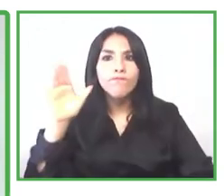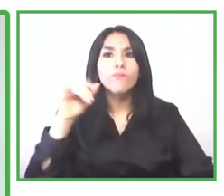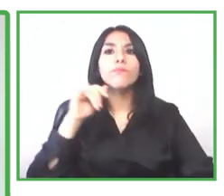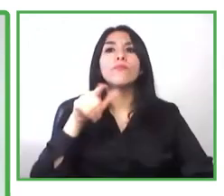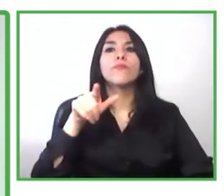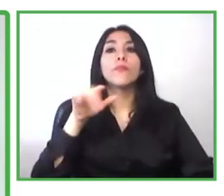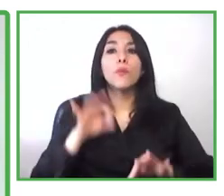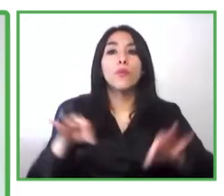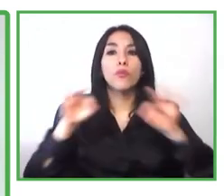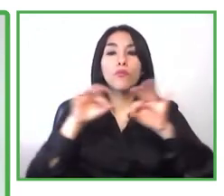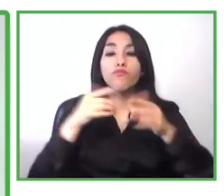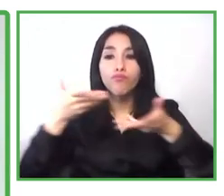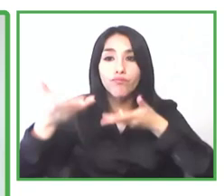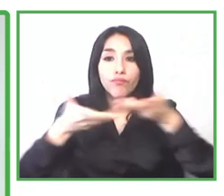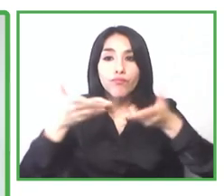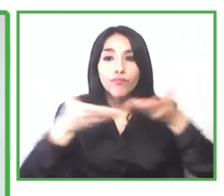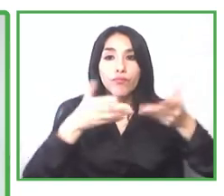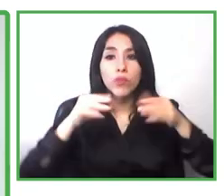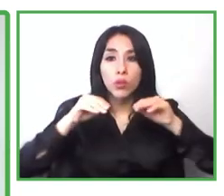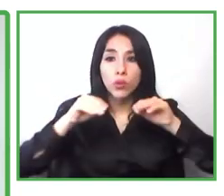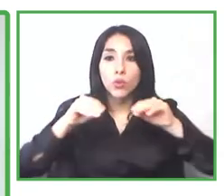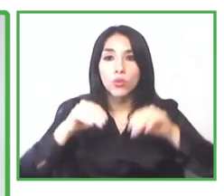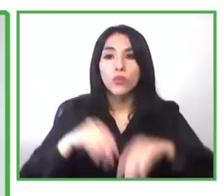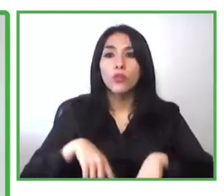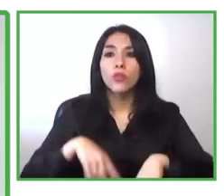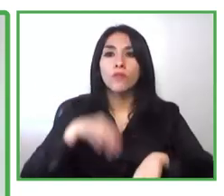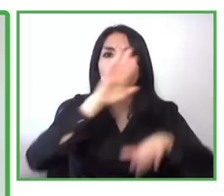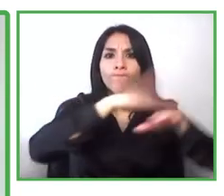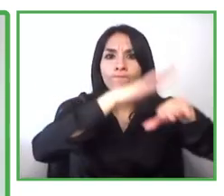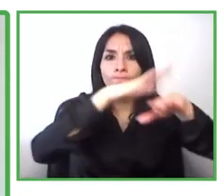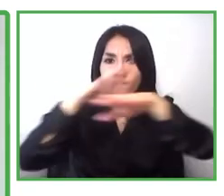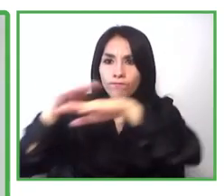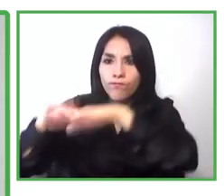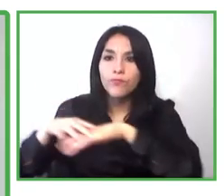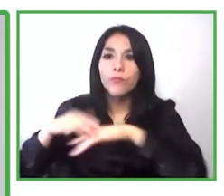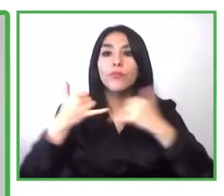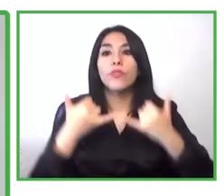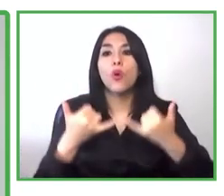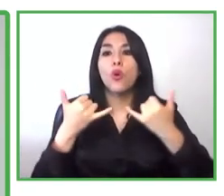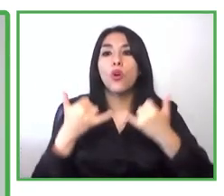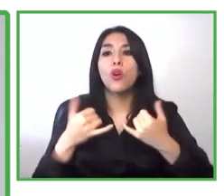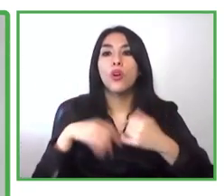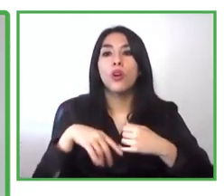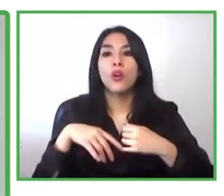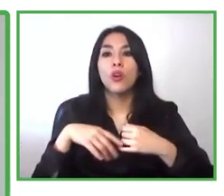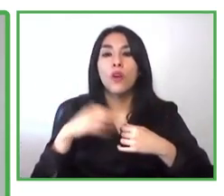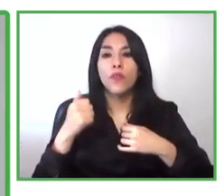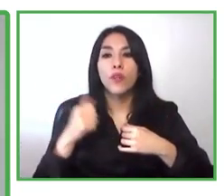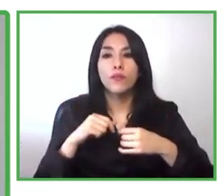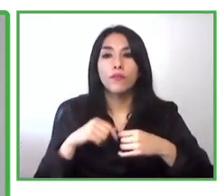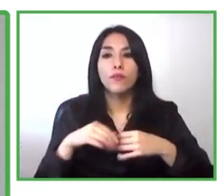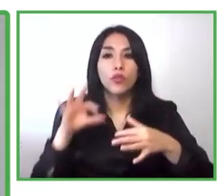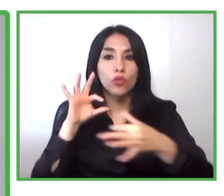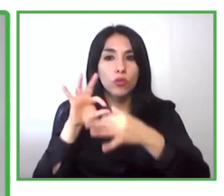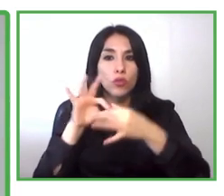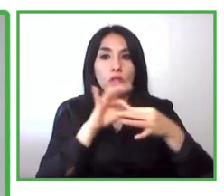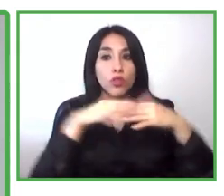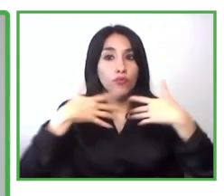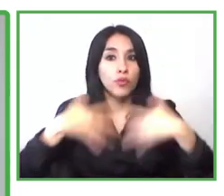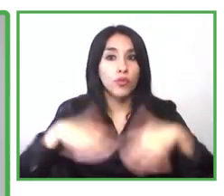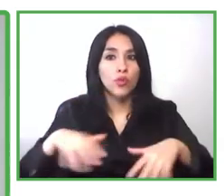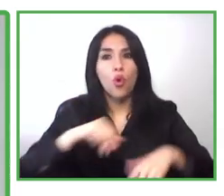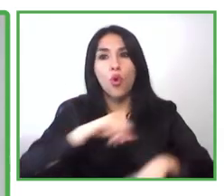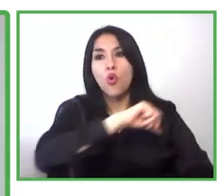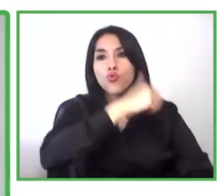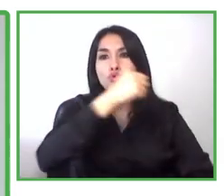we're going to present right now that look to connect these exercises, this entrepreneurship with these ecosystems that are already developed